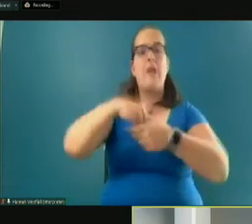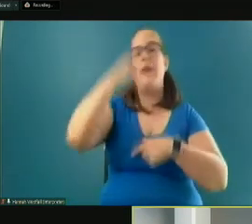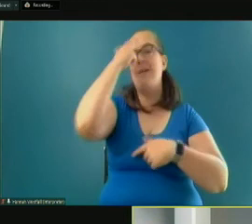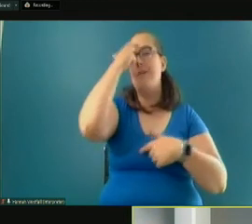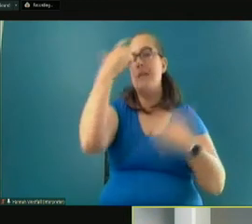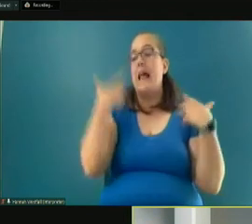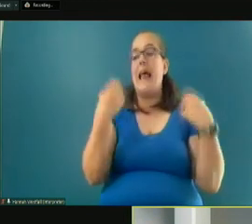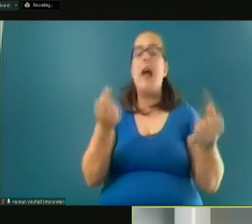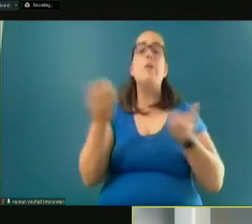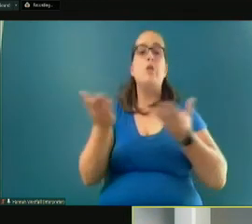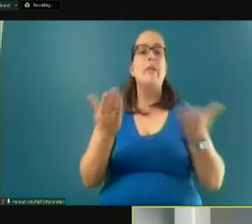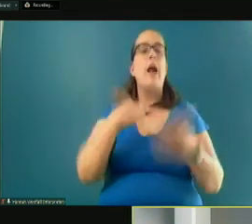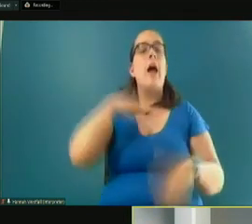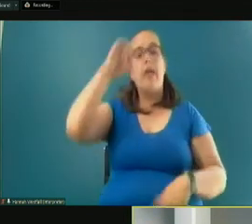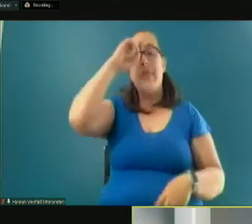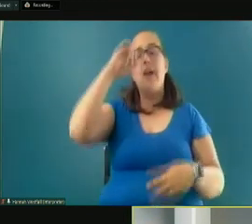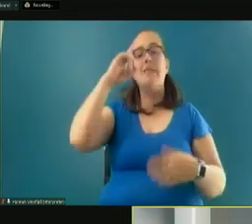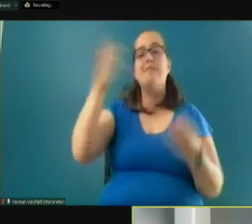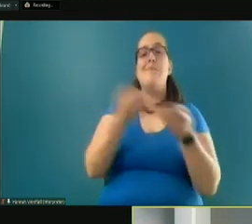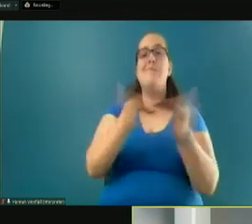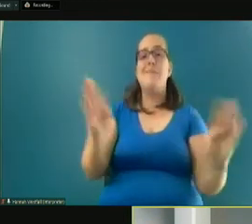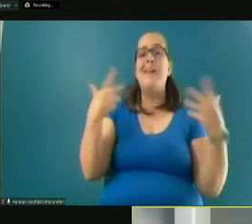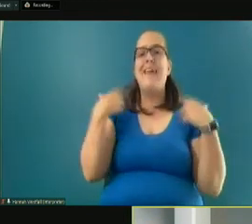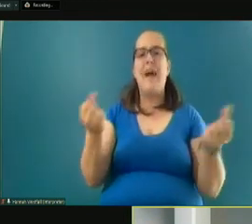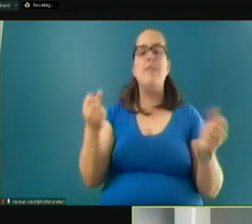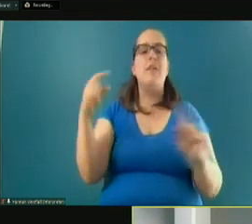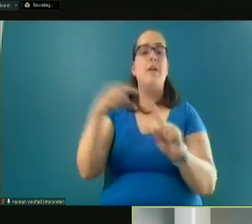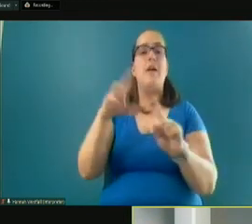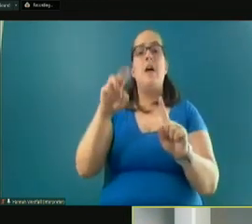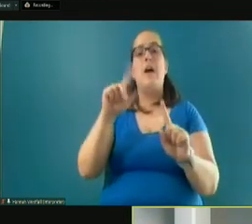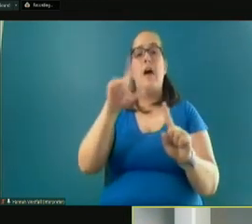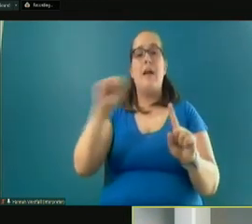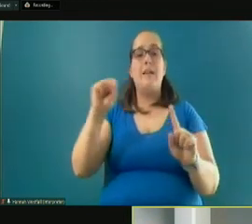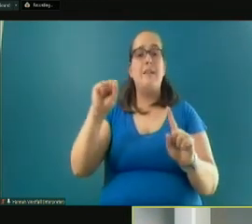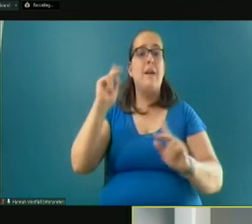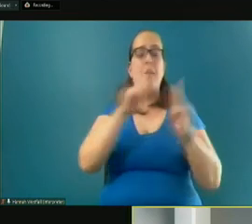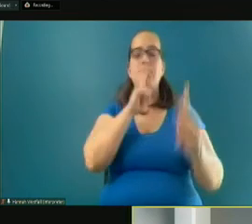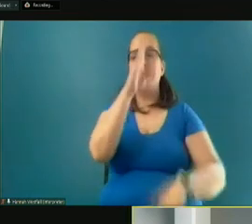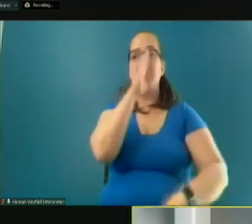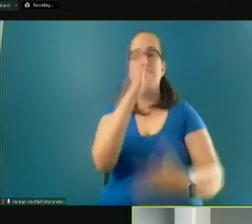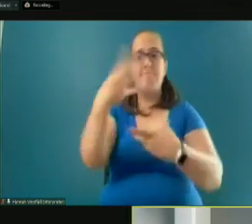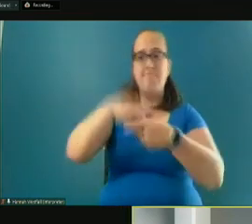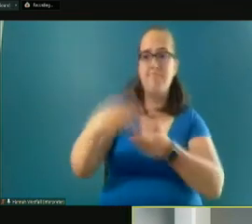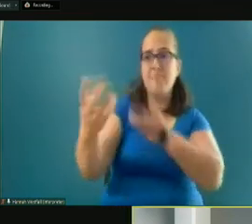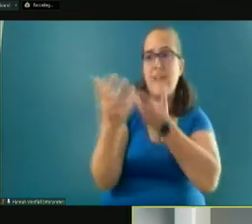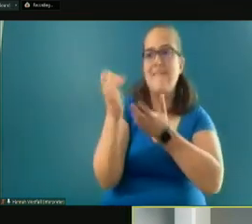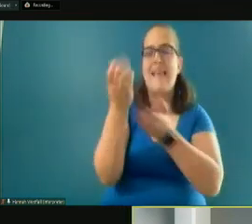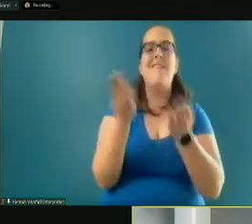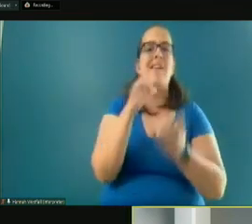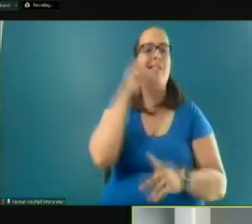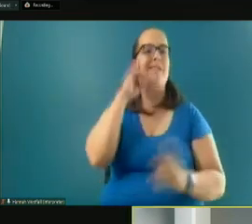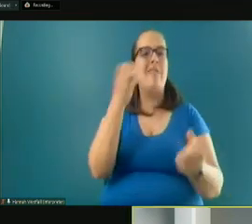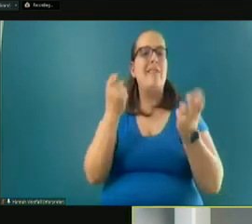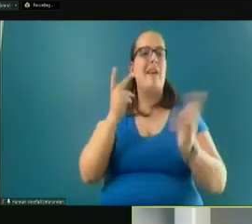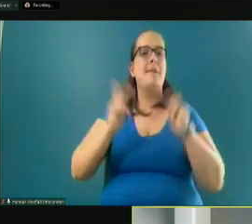services. So I think public health – unless people are directly involved and engaged in those services, I don't think a lot of people